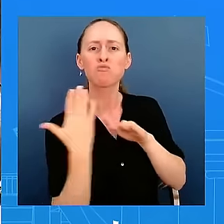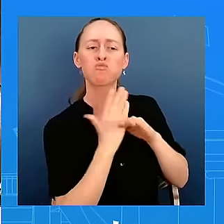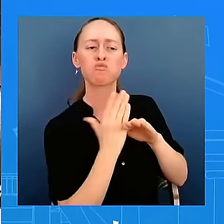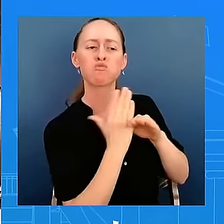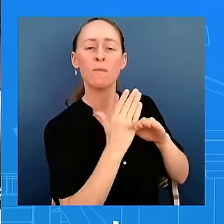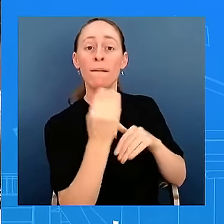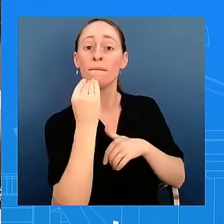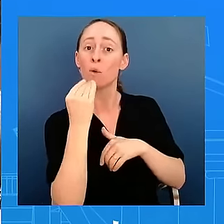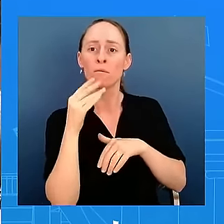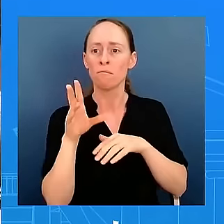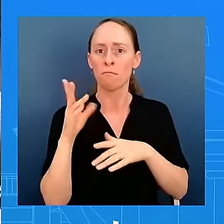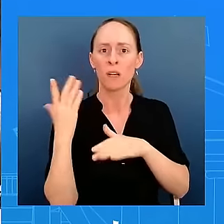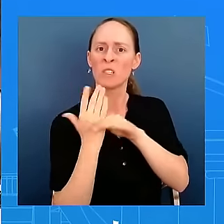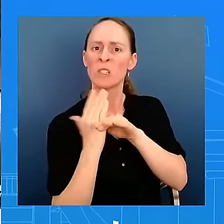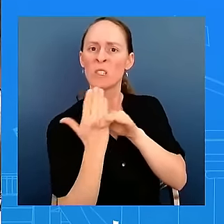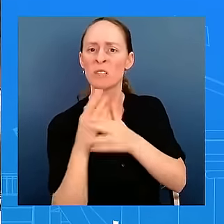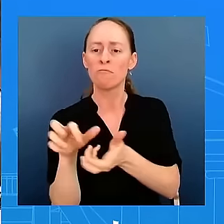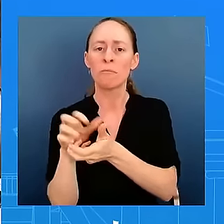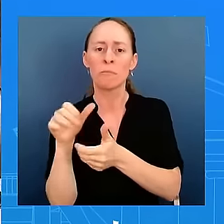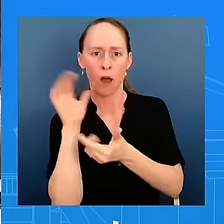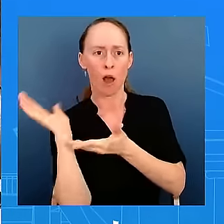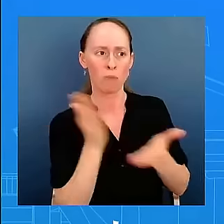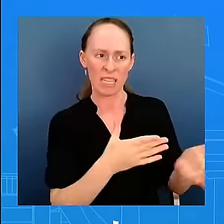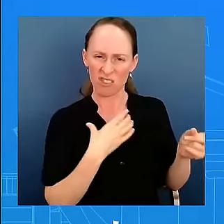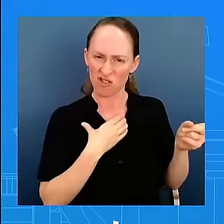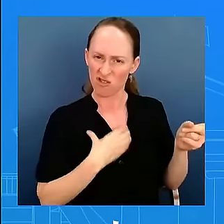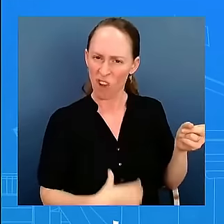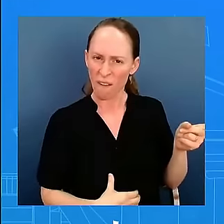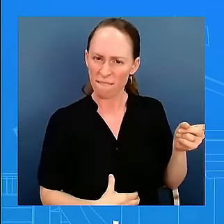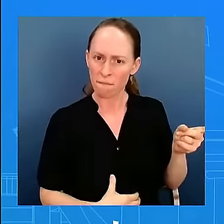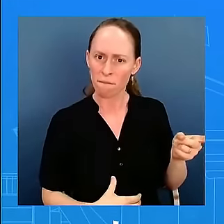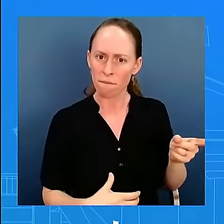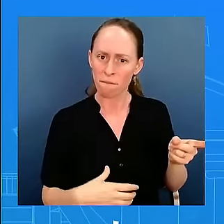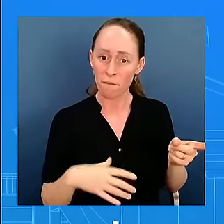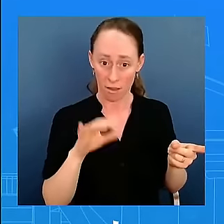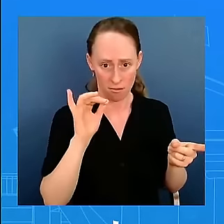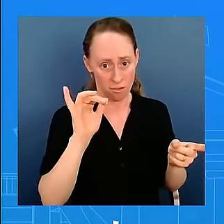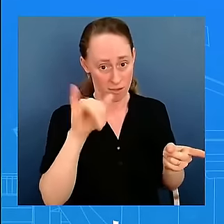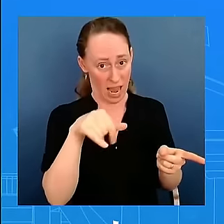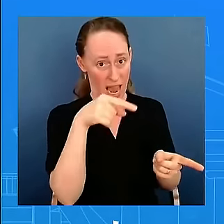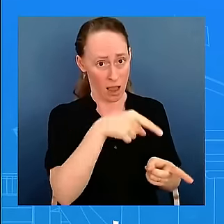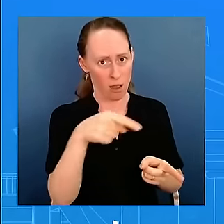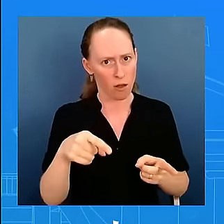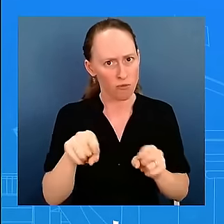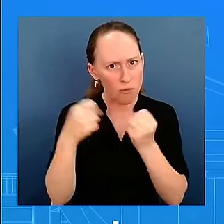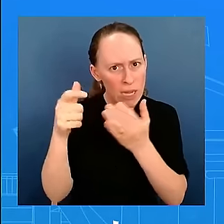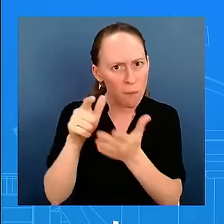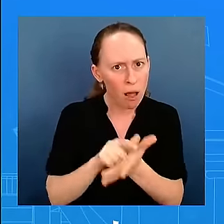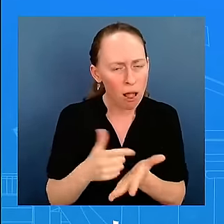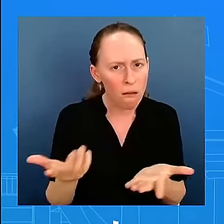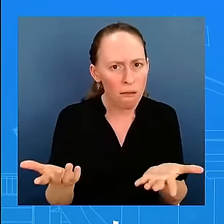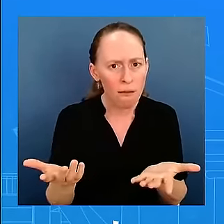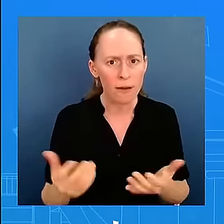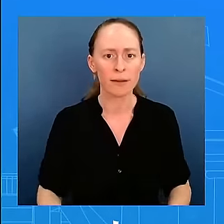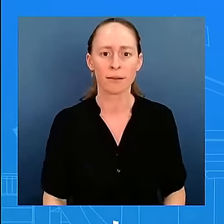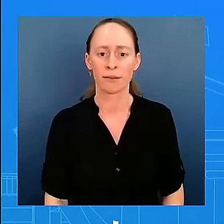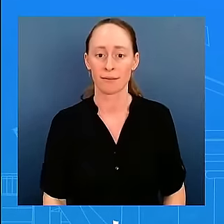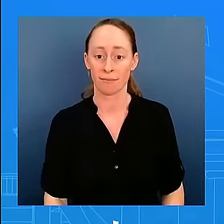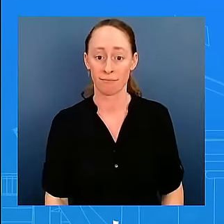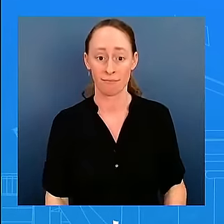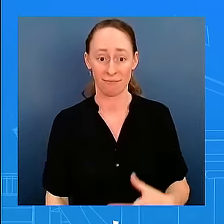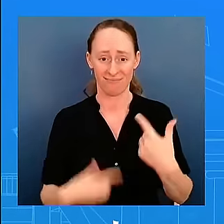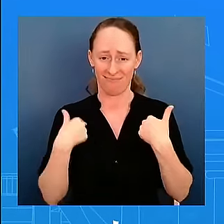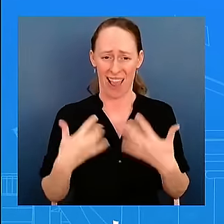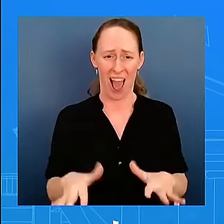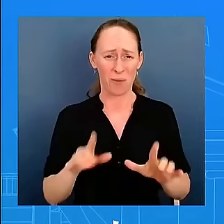civilian population, are criminal. Is that a question? Because if it is, I've already answered it. We don't consider him a war criminal.